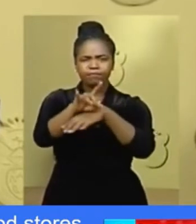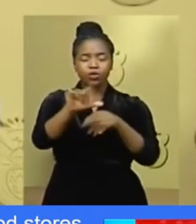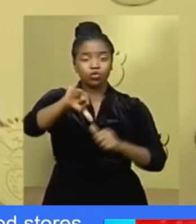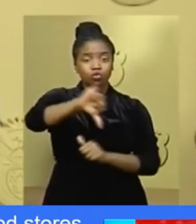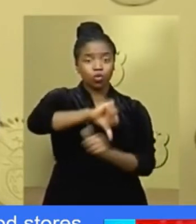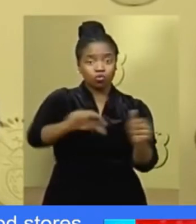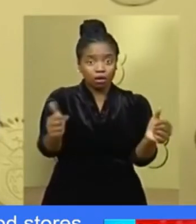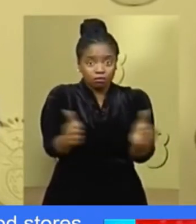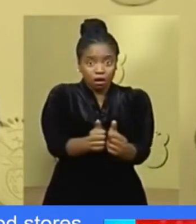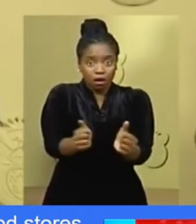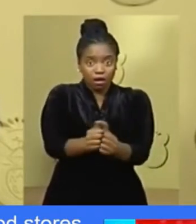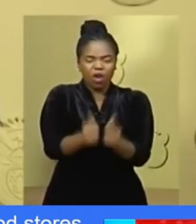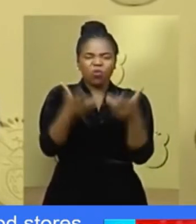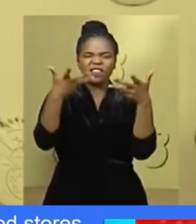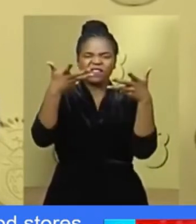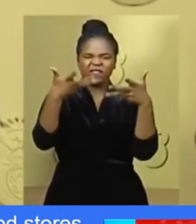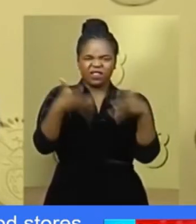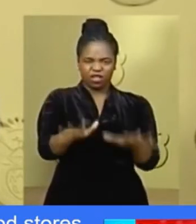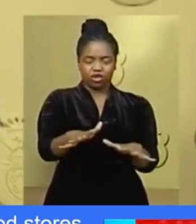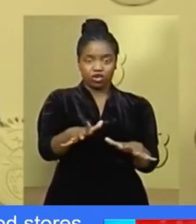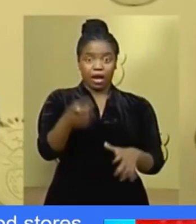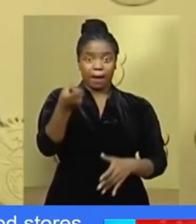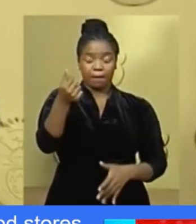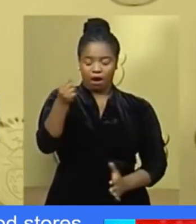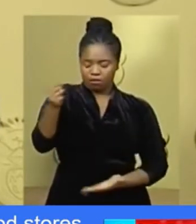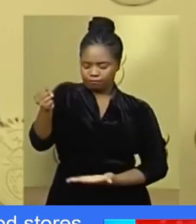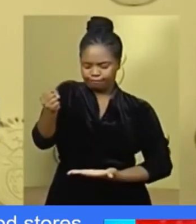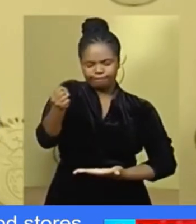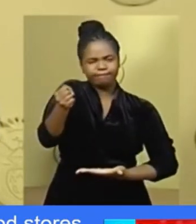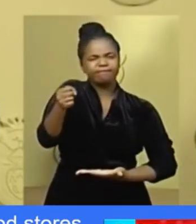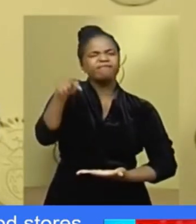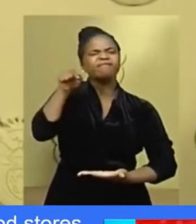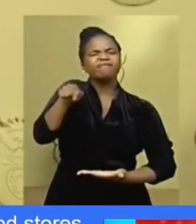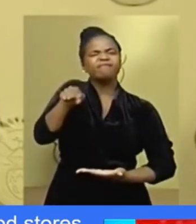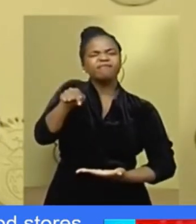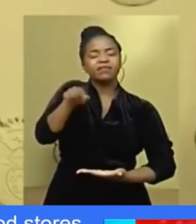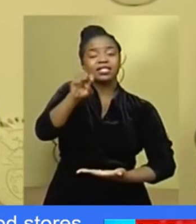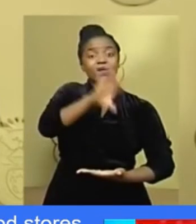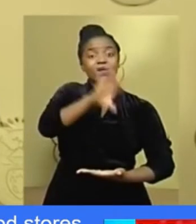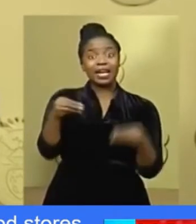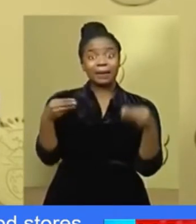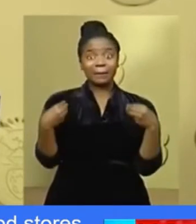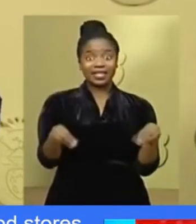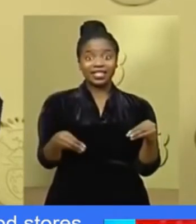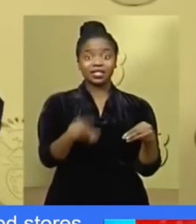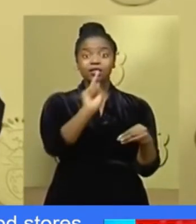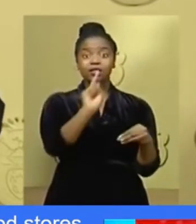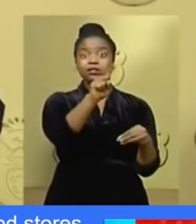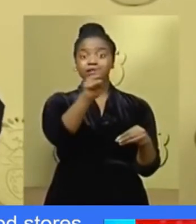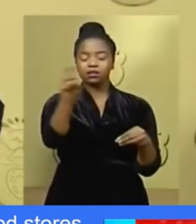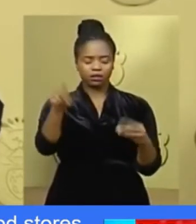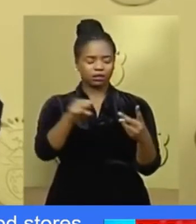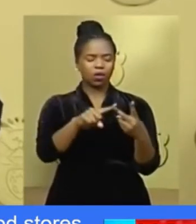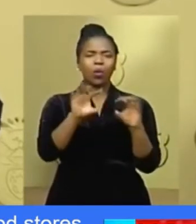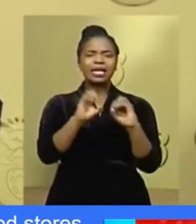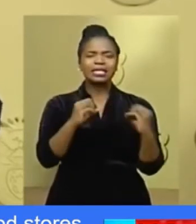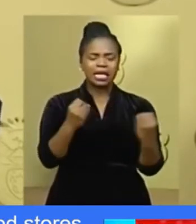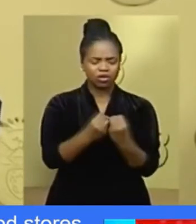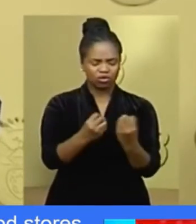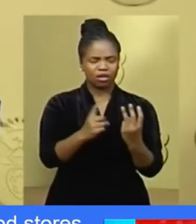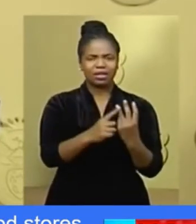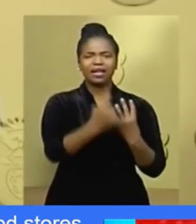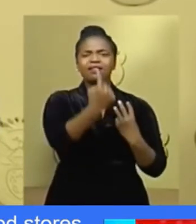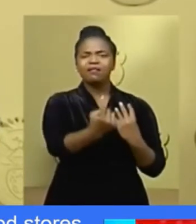we have set up a solidarity fund which South African businesses organizations and